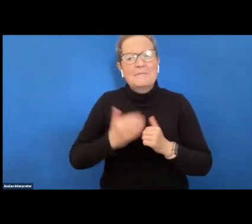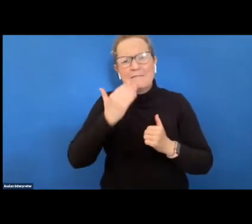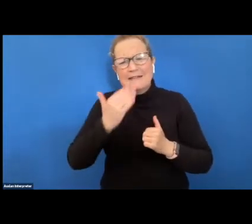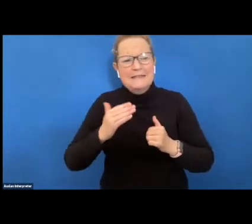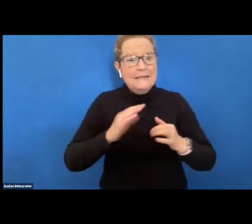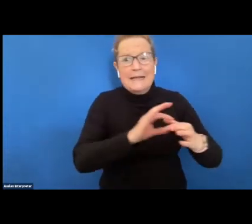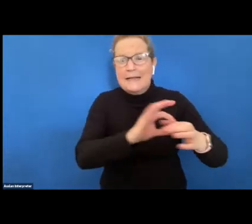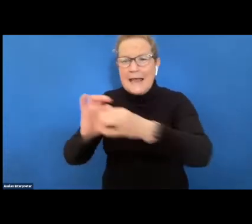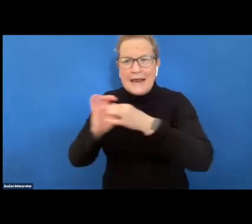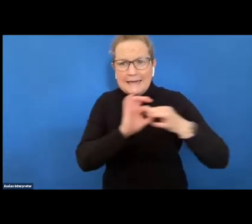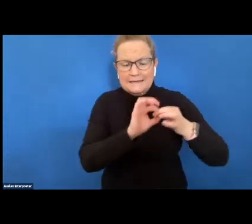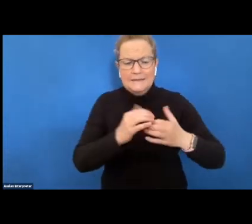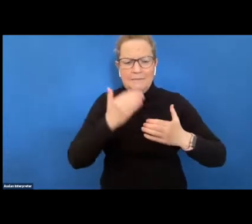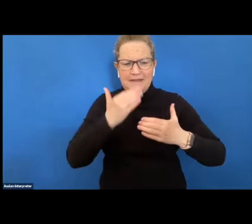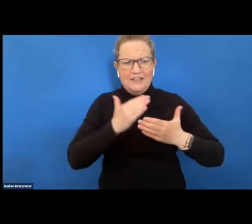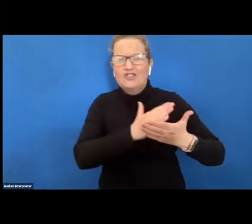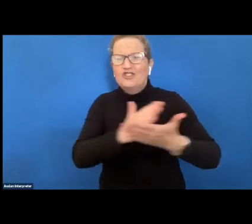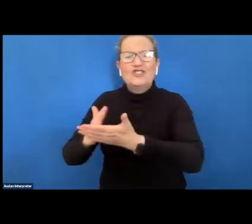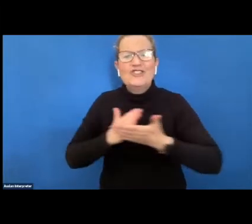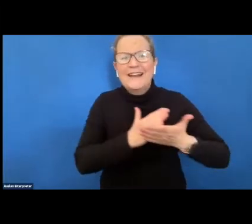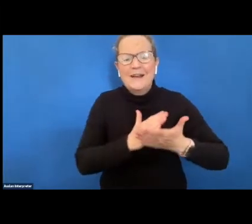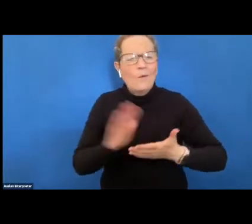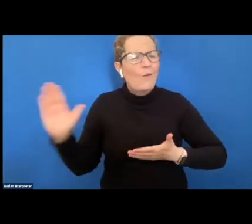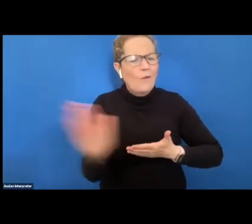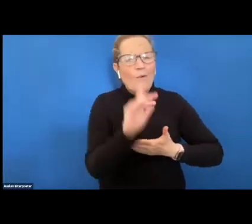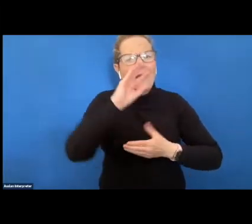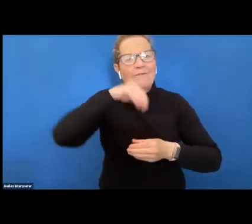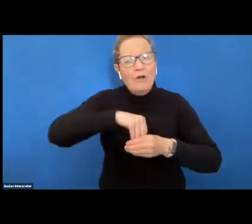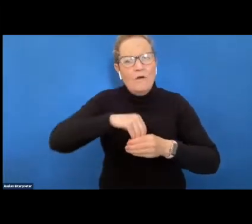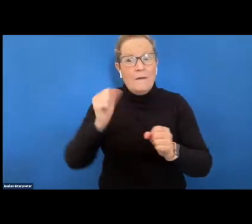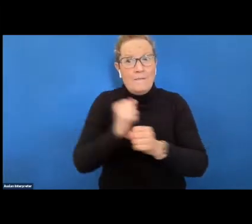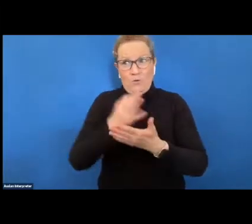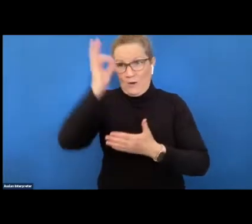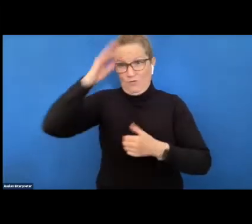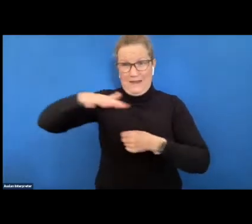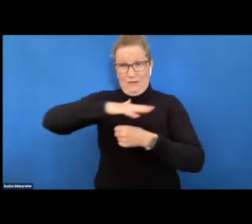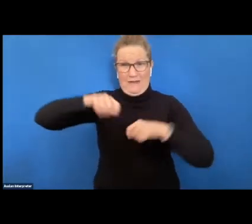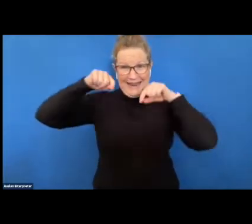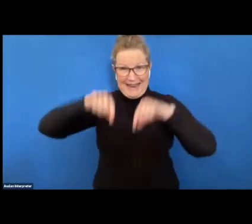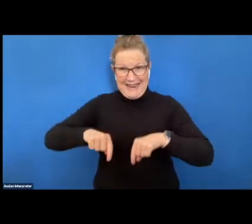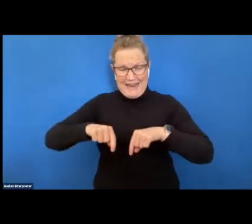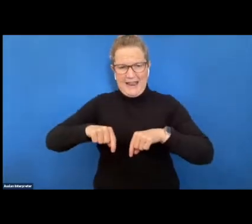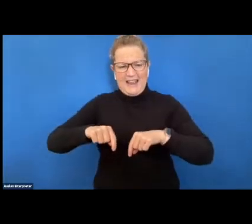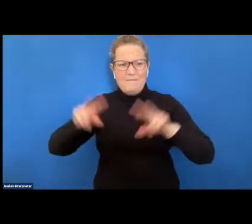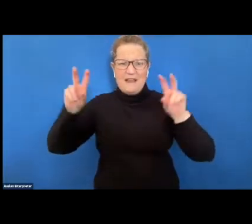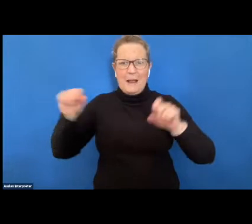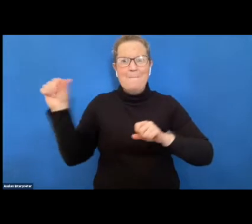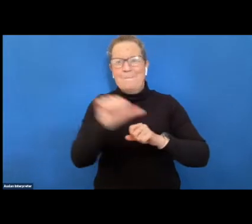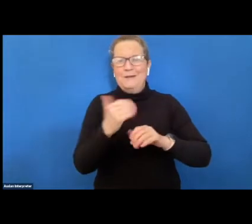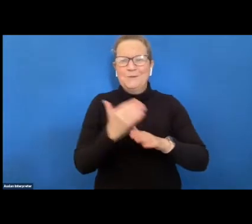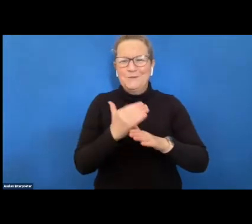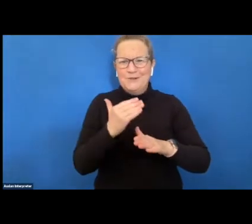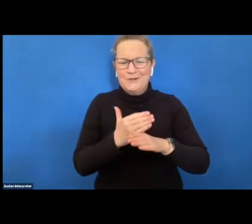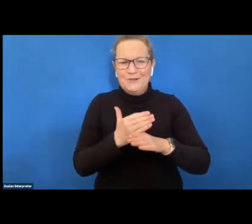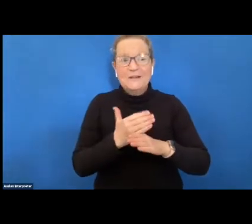in that spirit we can all play a part in getting darabin back to work thanks again for joining us this morning